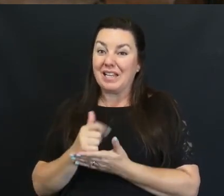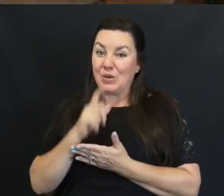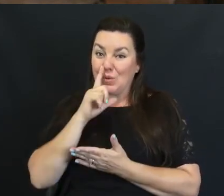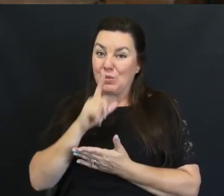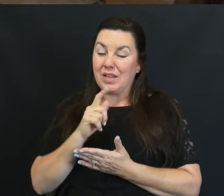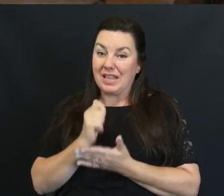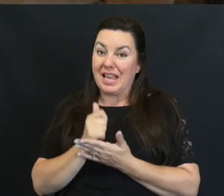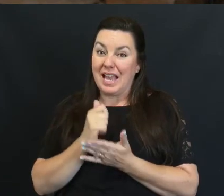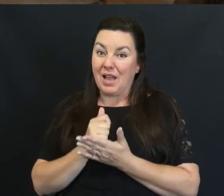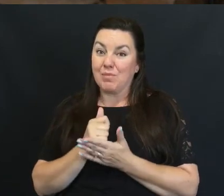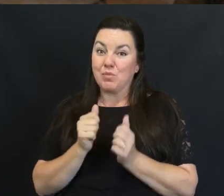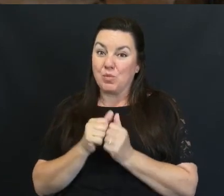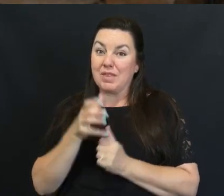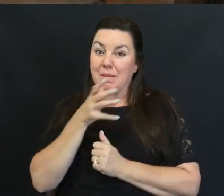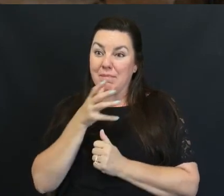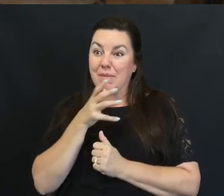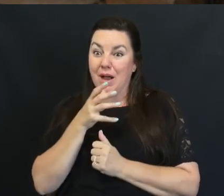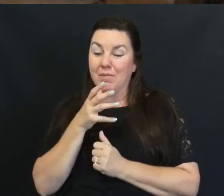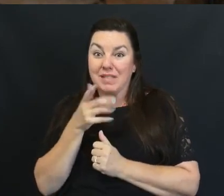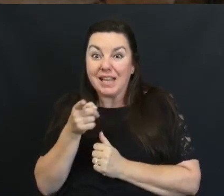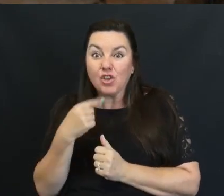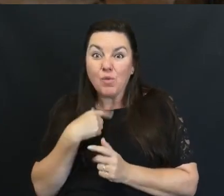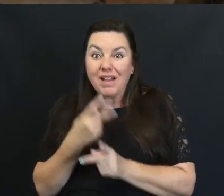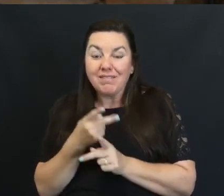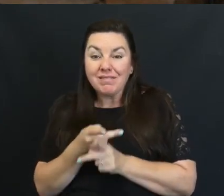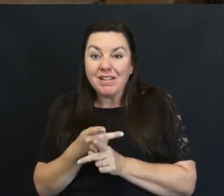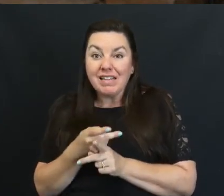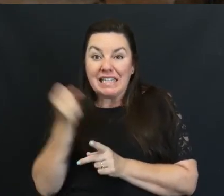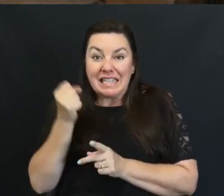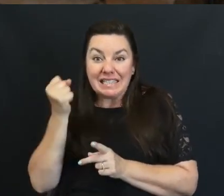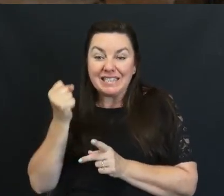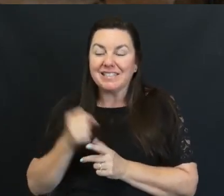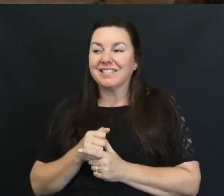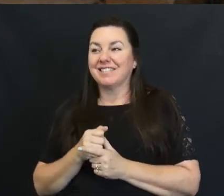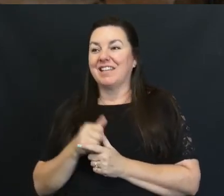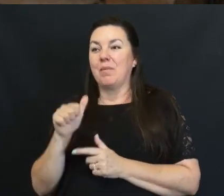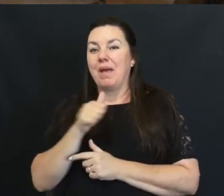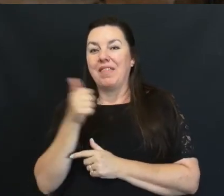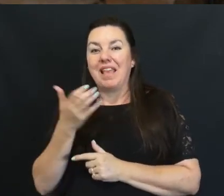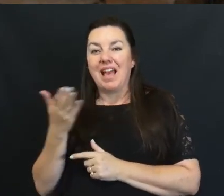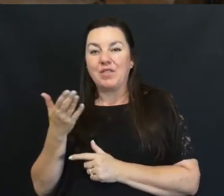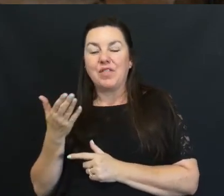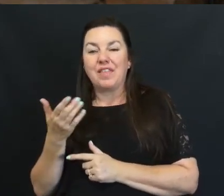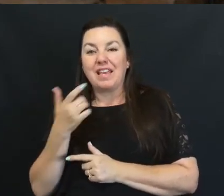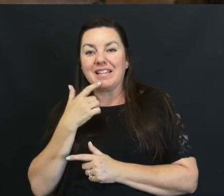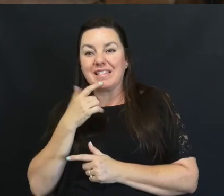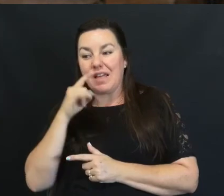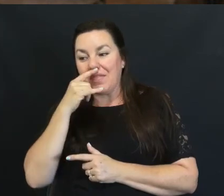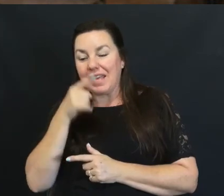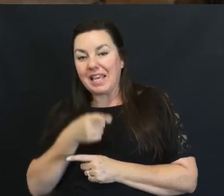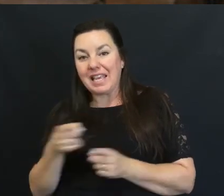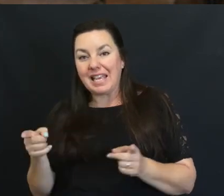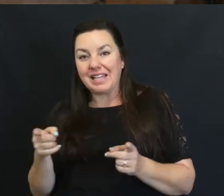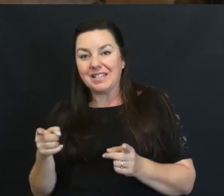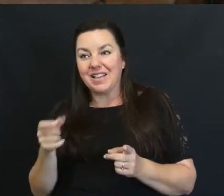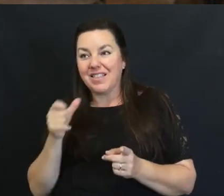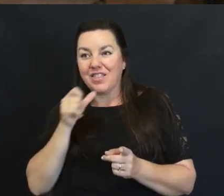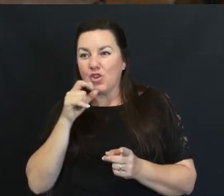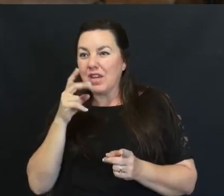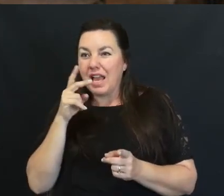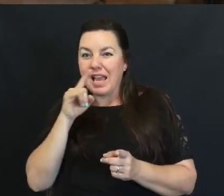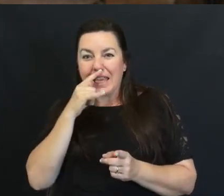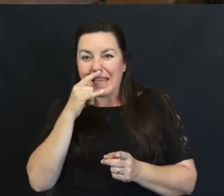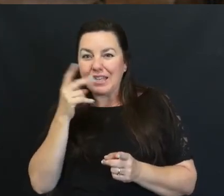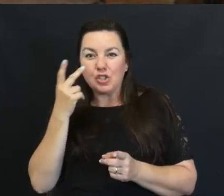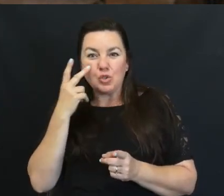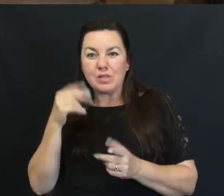For A Lot Of These Moms So That Child Care Is Very Important But The Other Thing Is Again Some Of These Kids Are Not Kids You Typically See